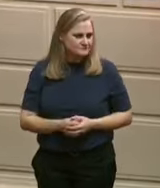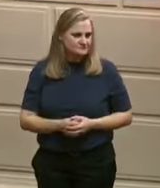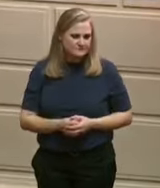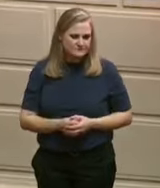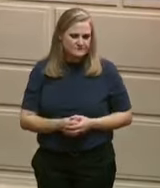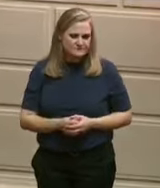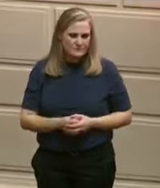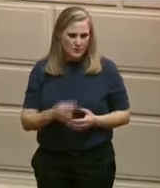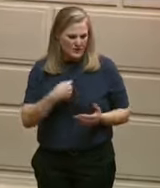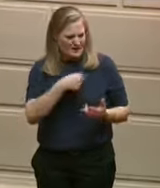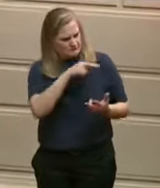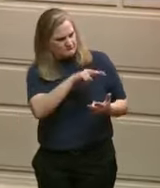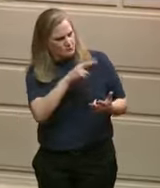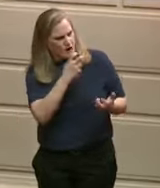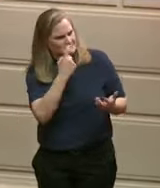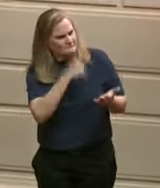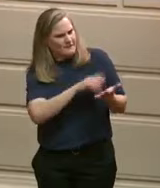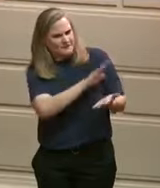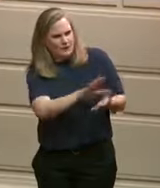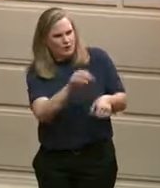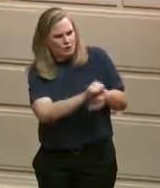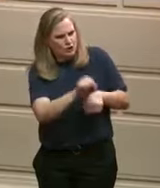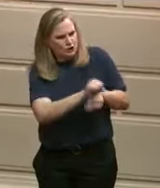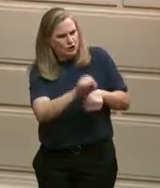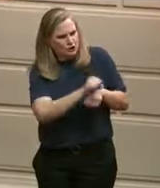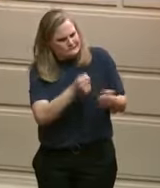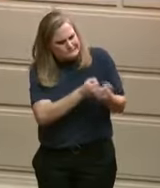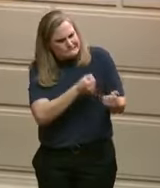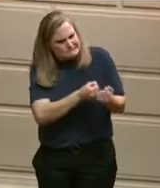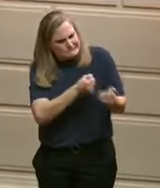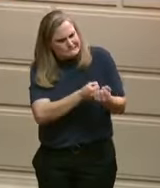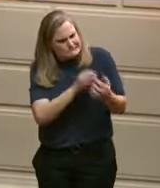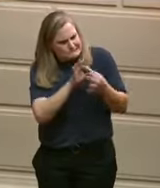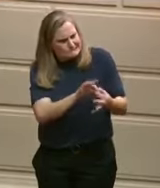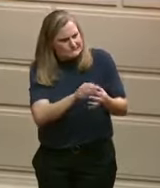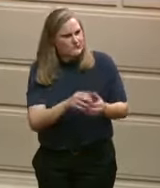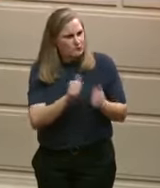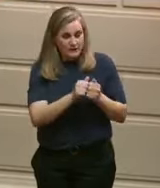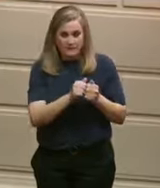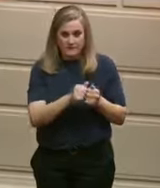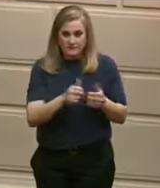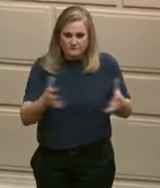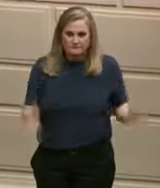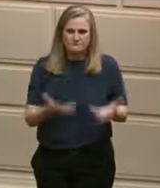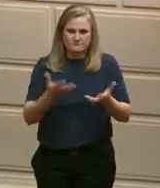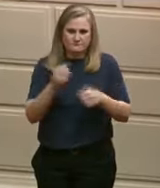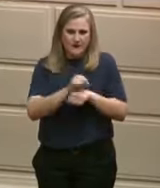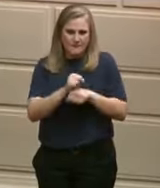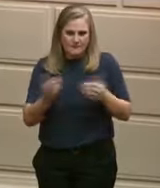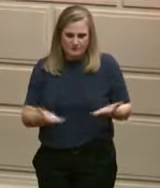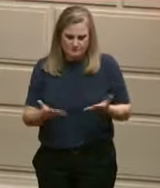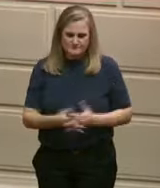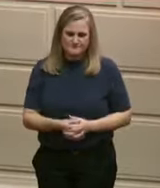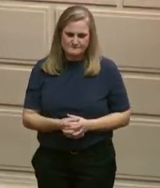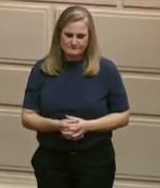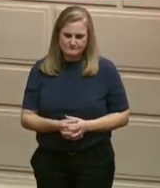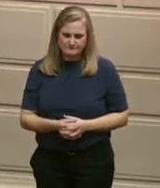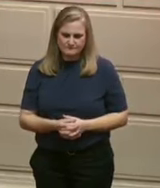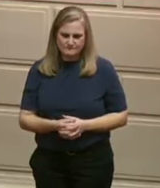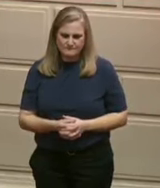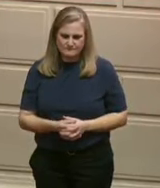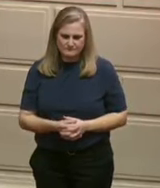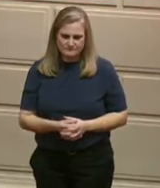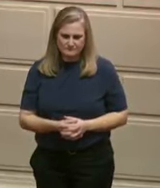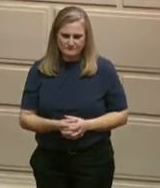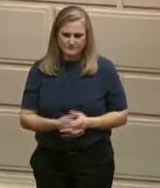Let's recognize them. Please stand up. Thank you so much. We can't get this done in the state of Rhode Island and